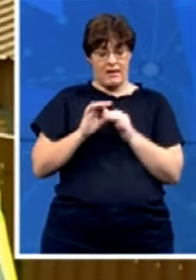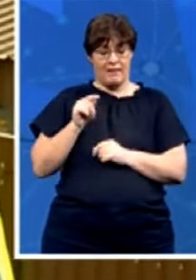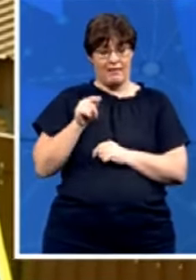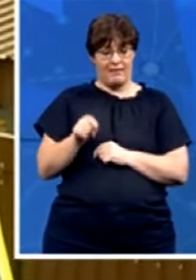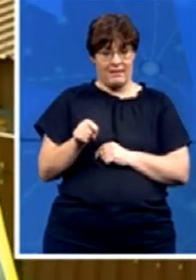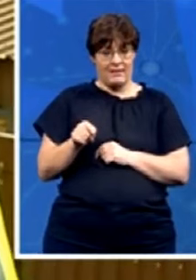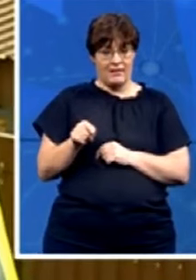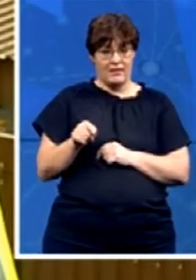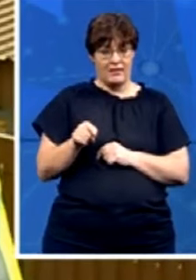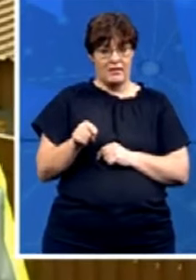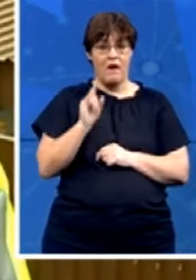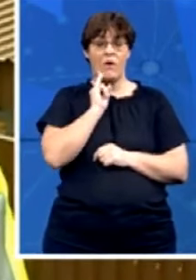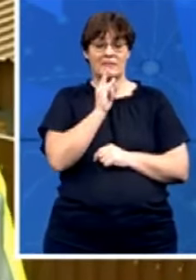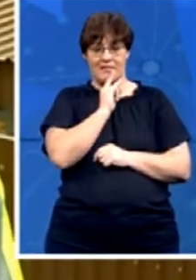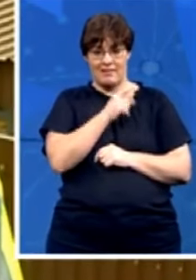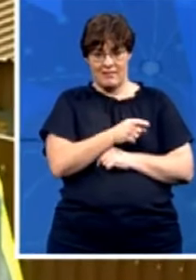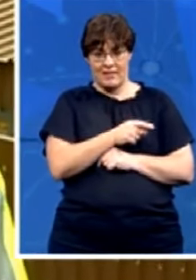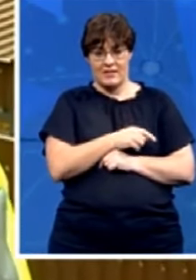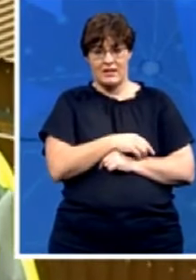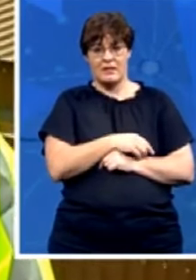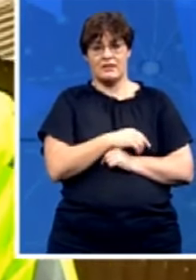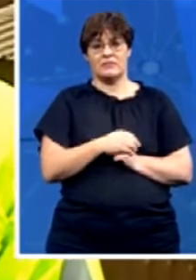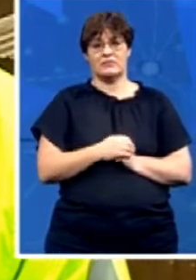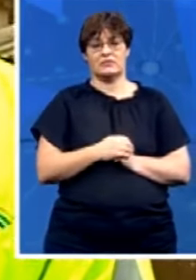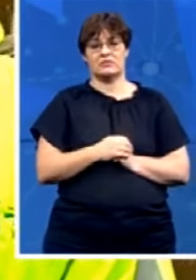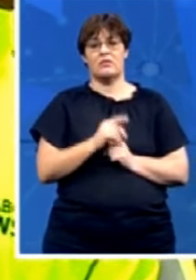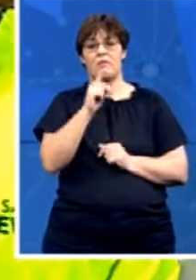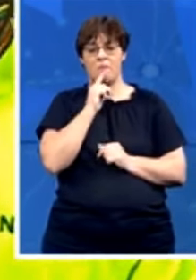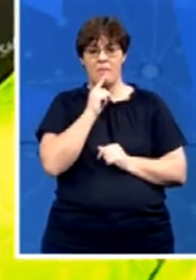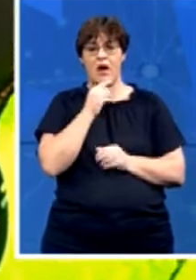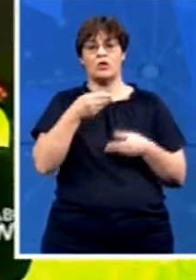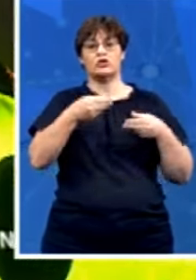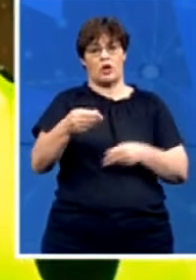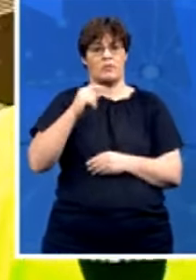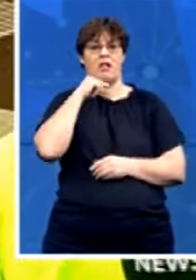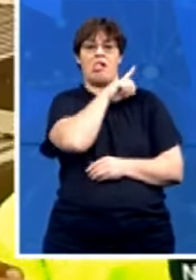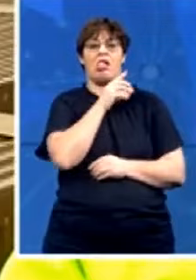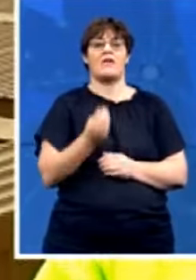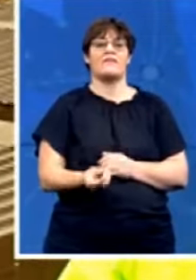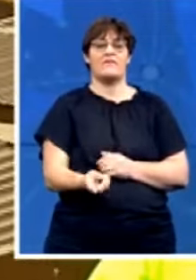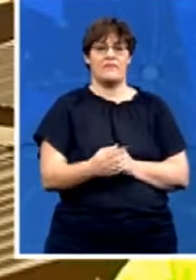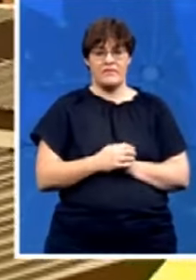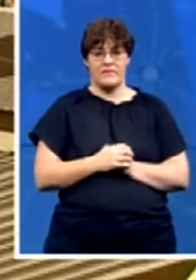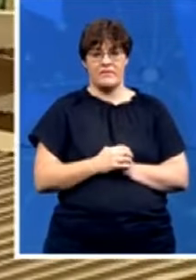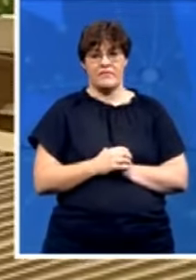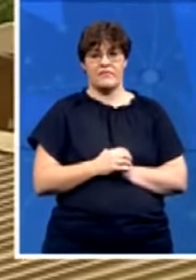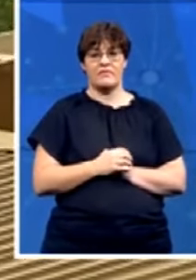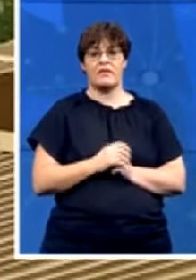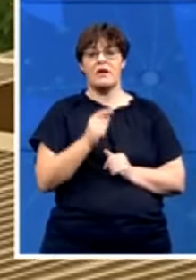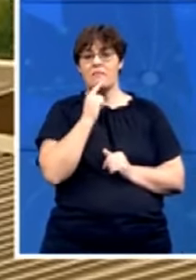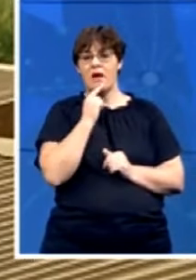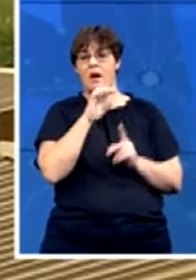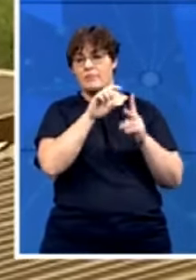Aventino group forged documents now it's there are suspects that are going to return now to the